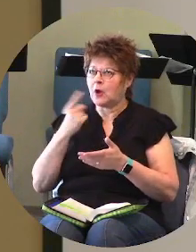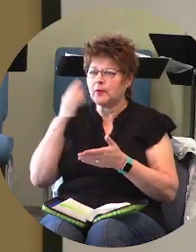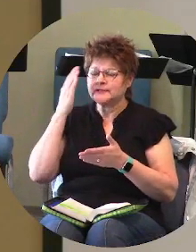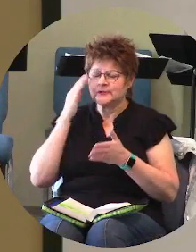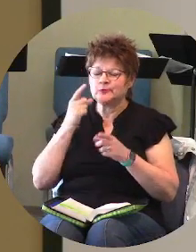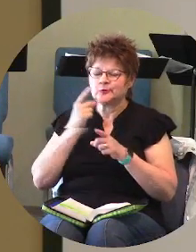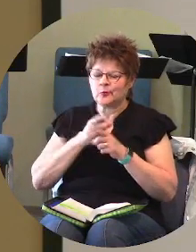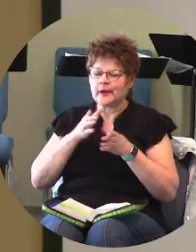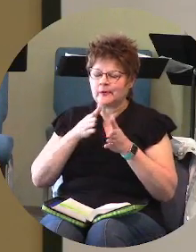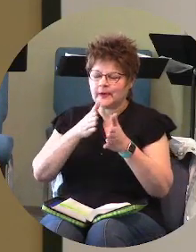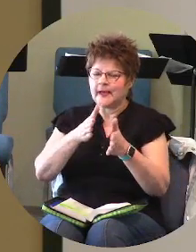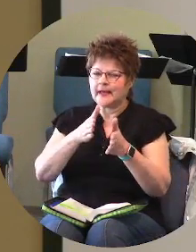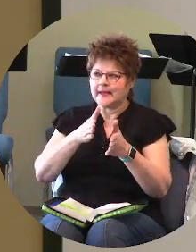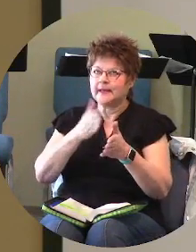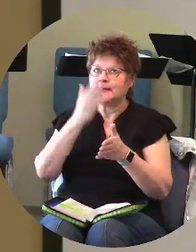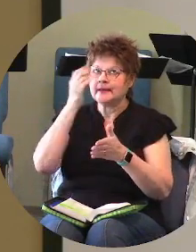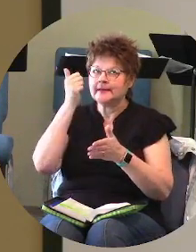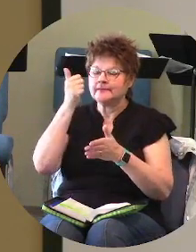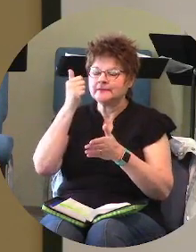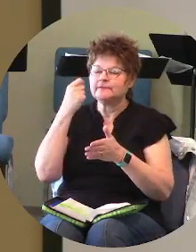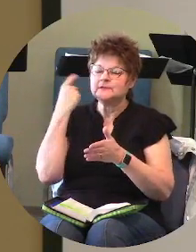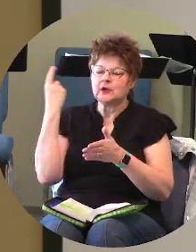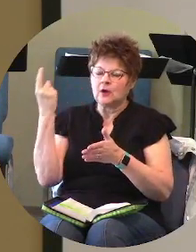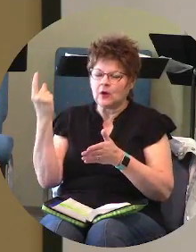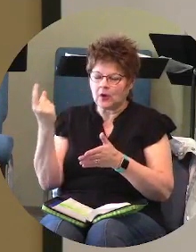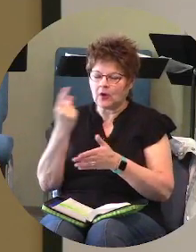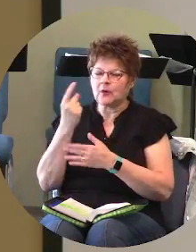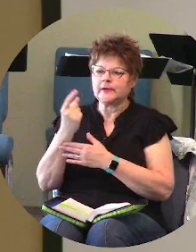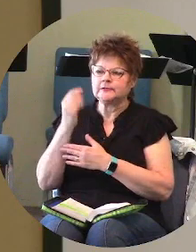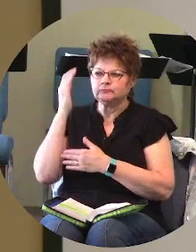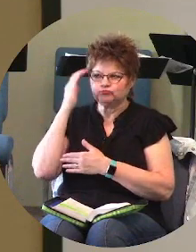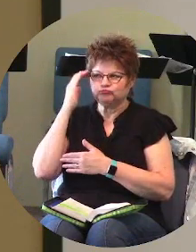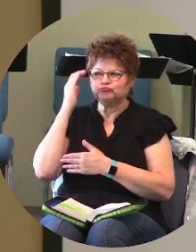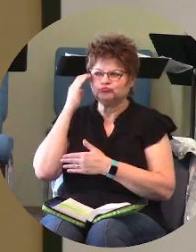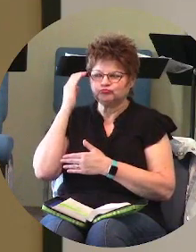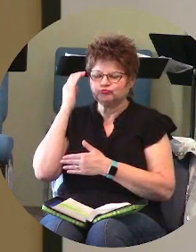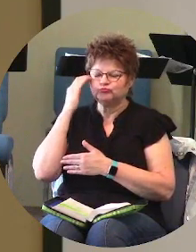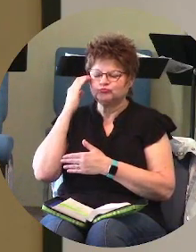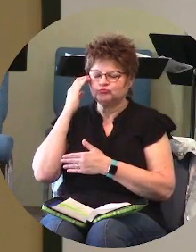he always is very privy of what his kids do